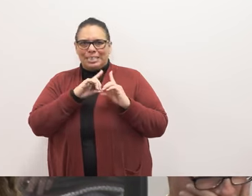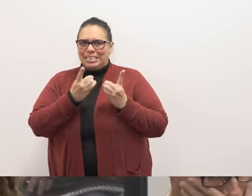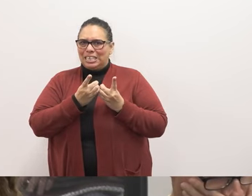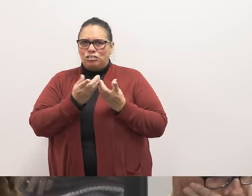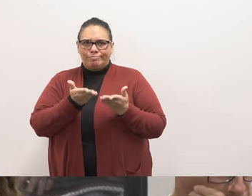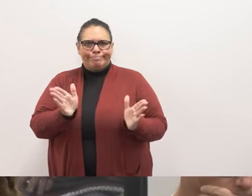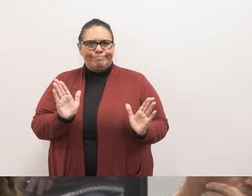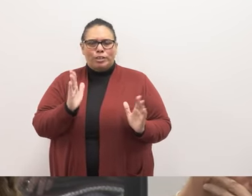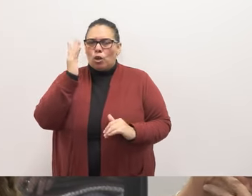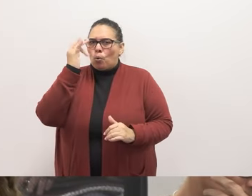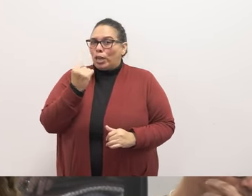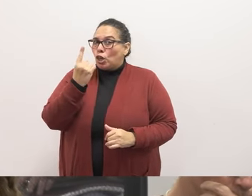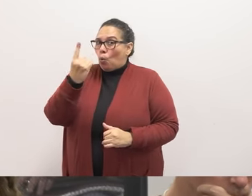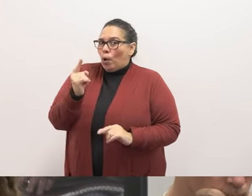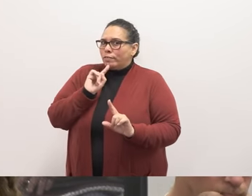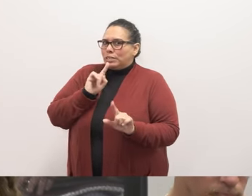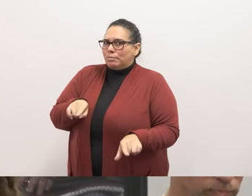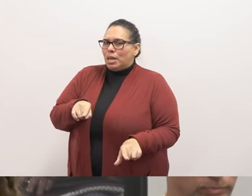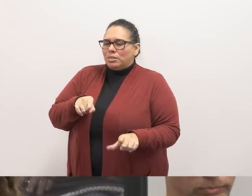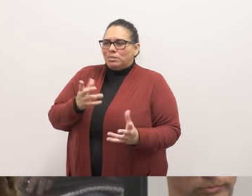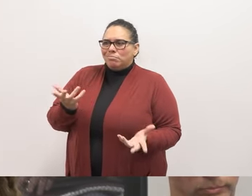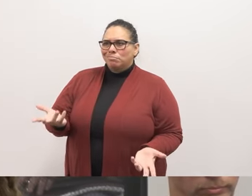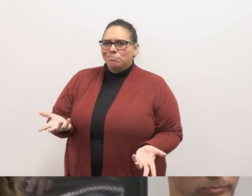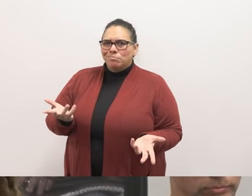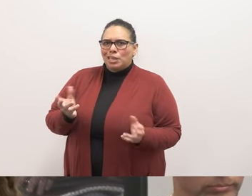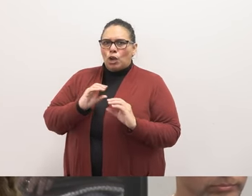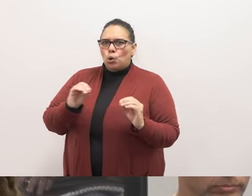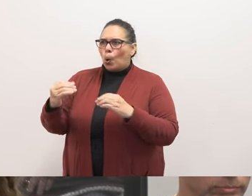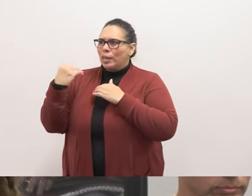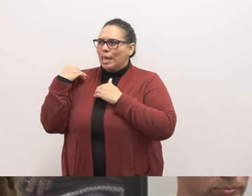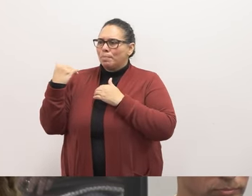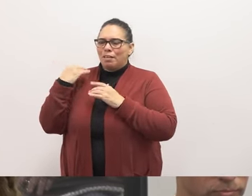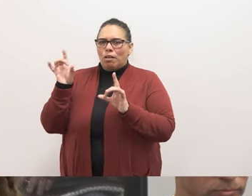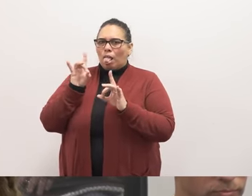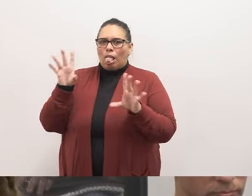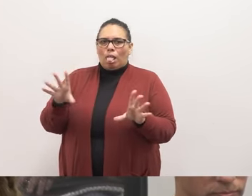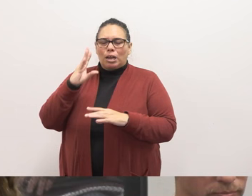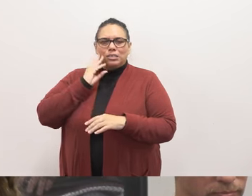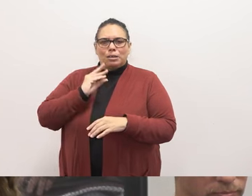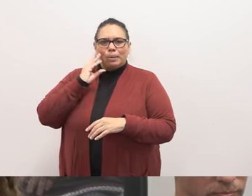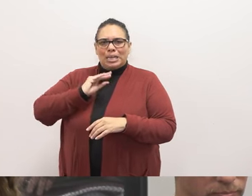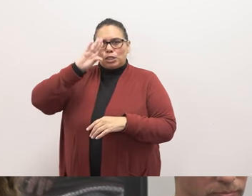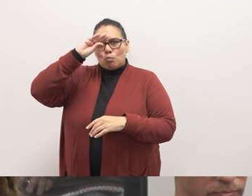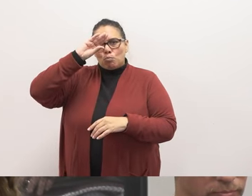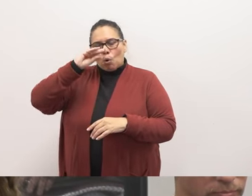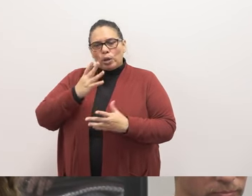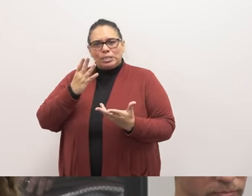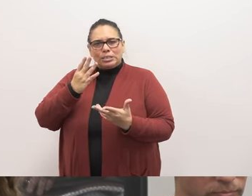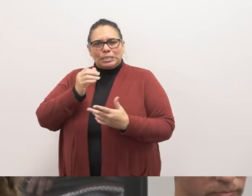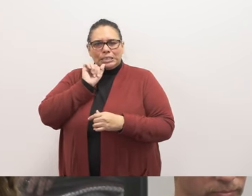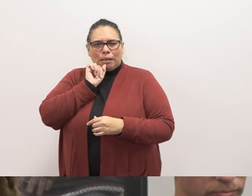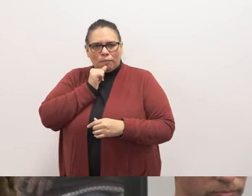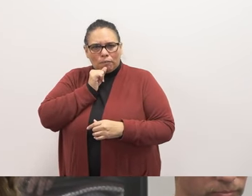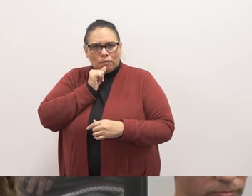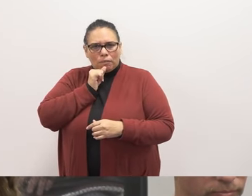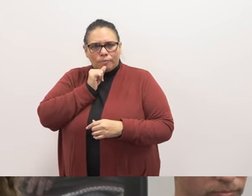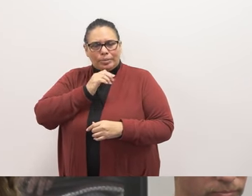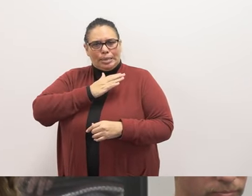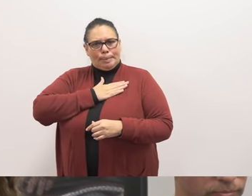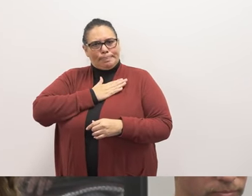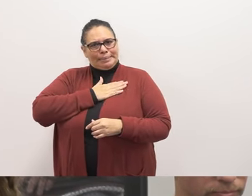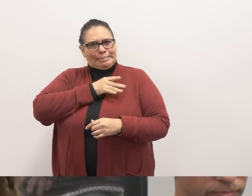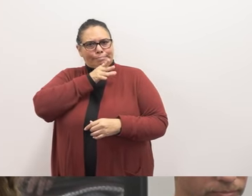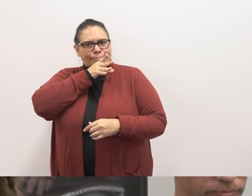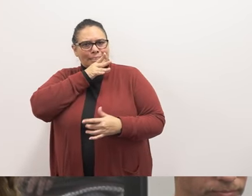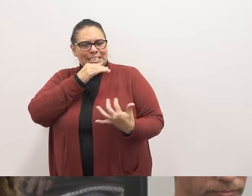Why did the one response we did get take absolutely no accountability for the terrible experience our boys suffered through? My intentions speaking